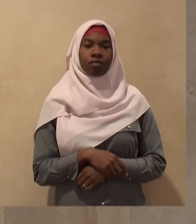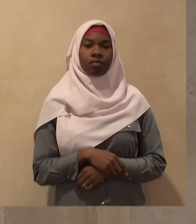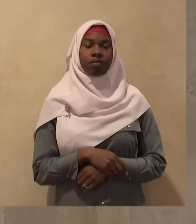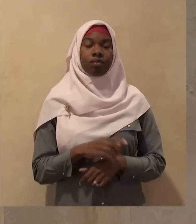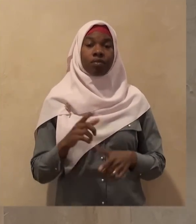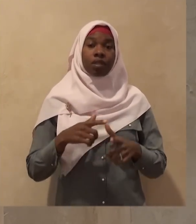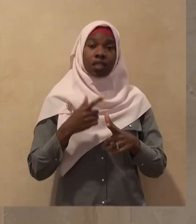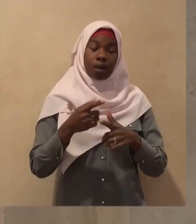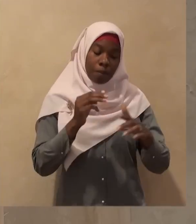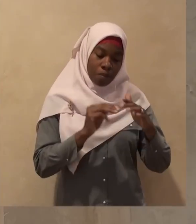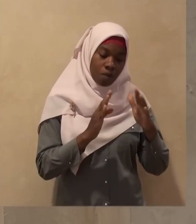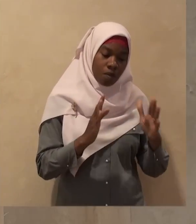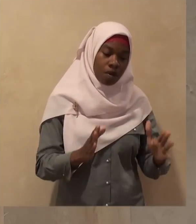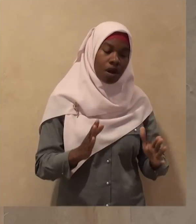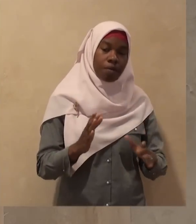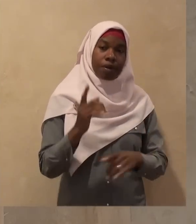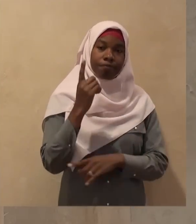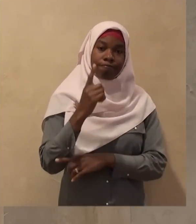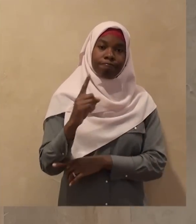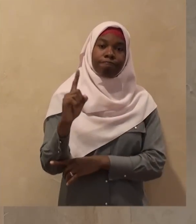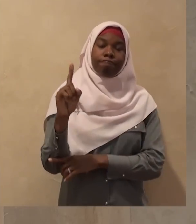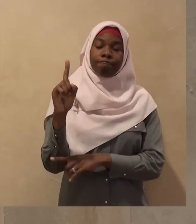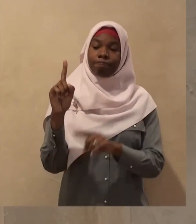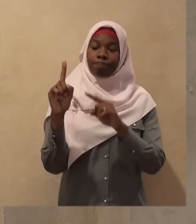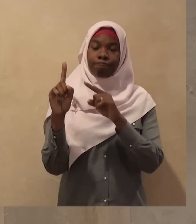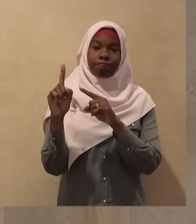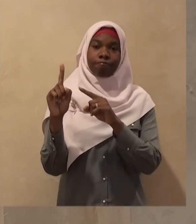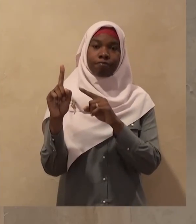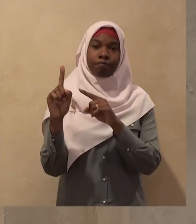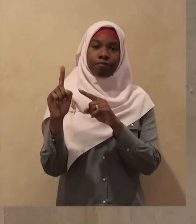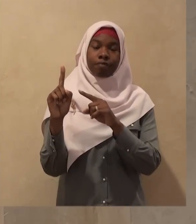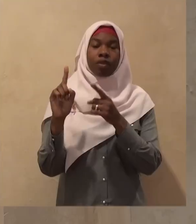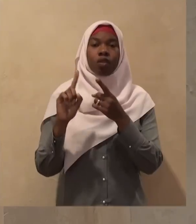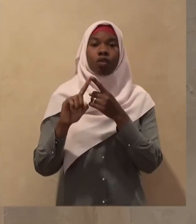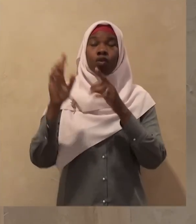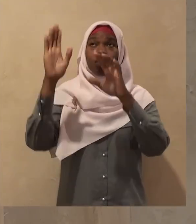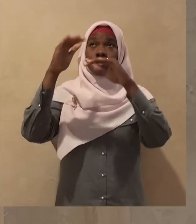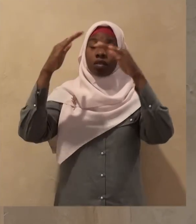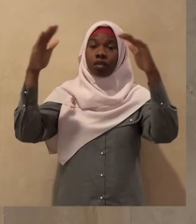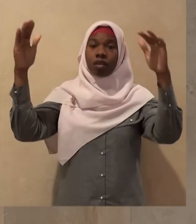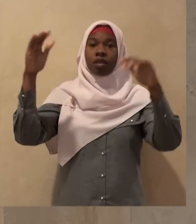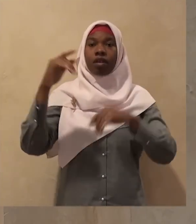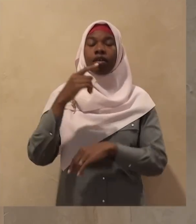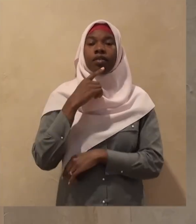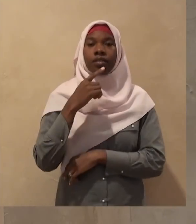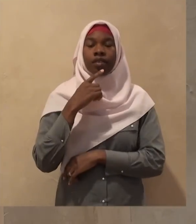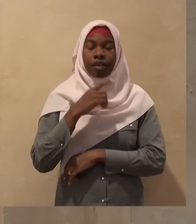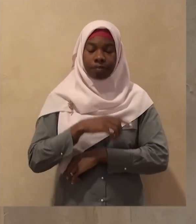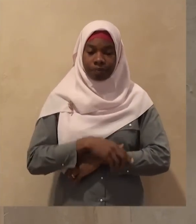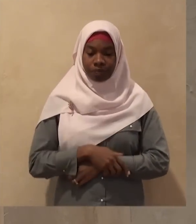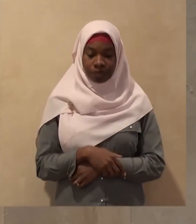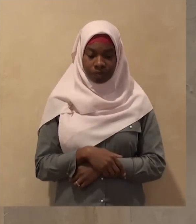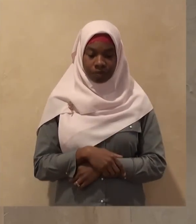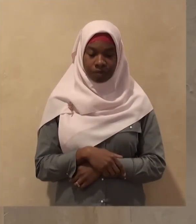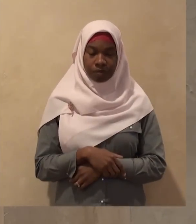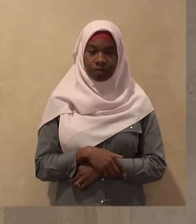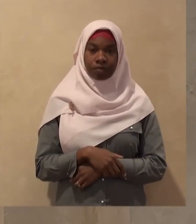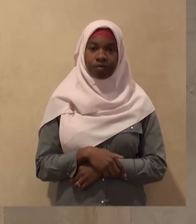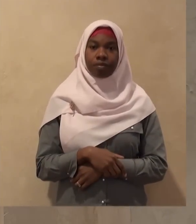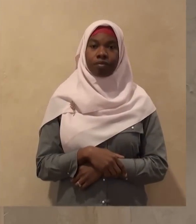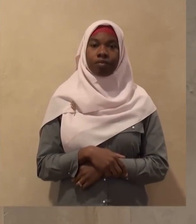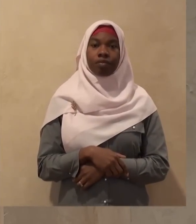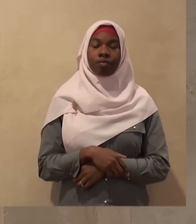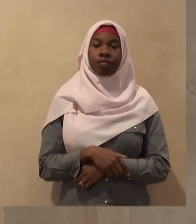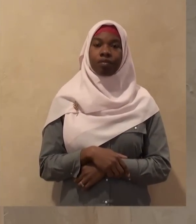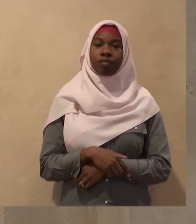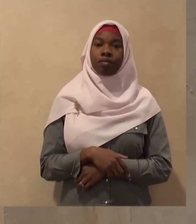Allah humma fashhad Allah humma fashhad Allah humma fashhad Allah be witness Allah